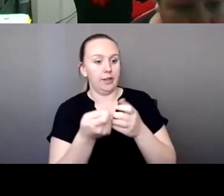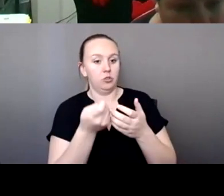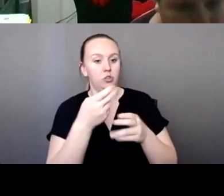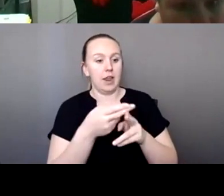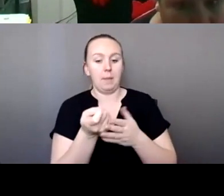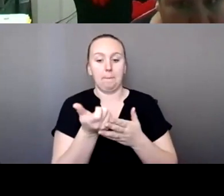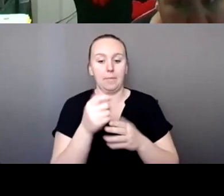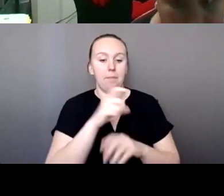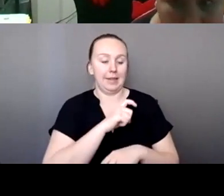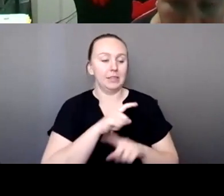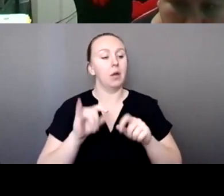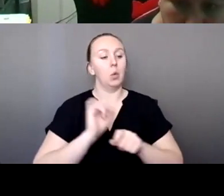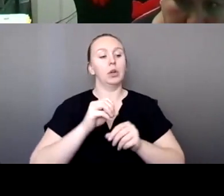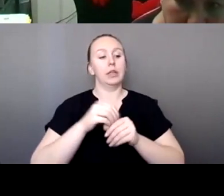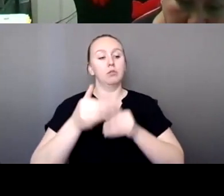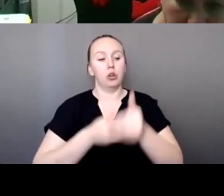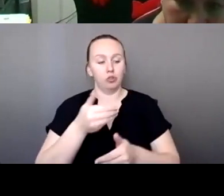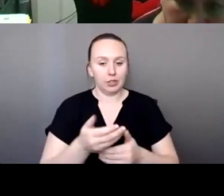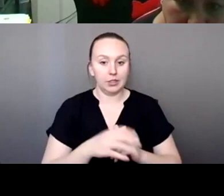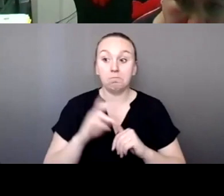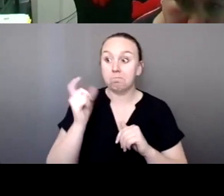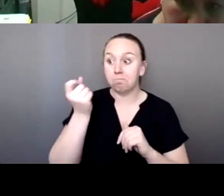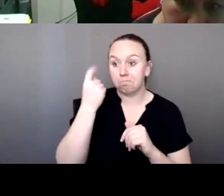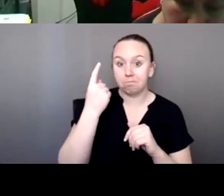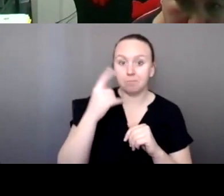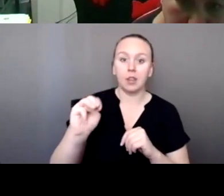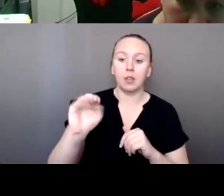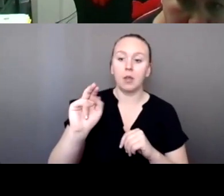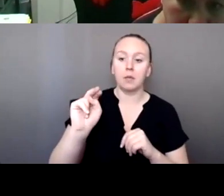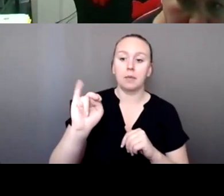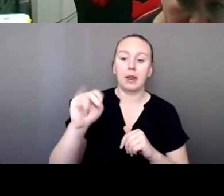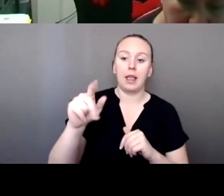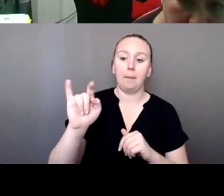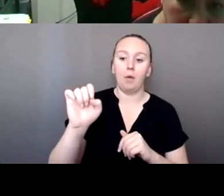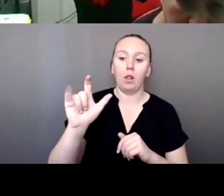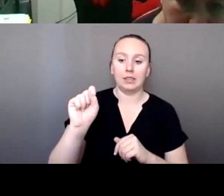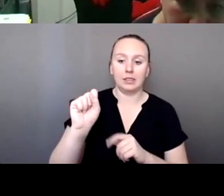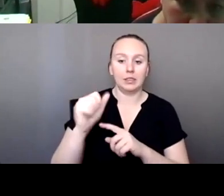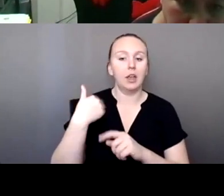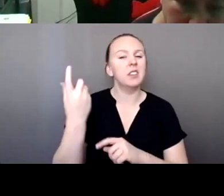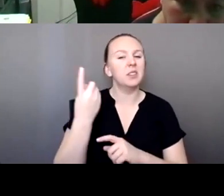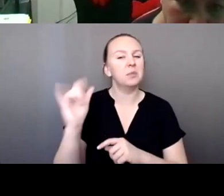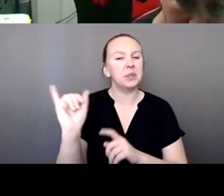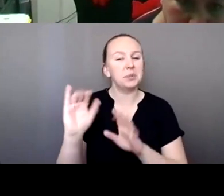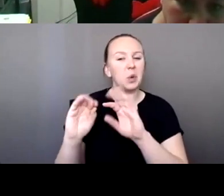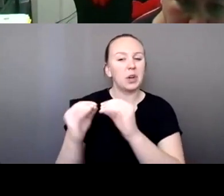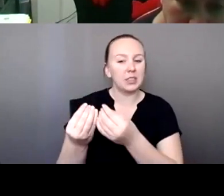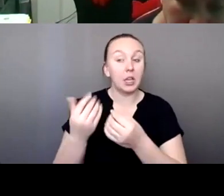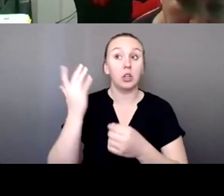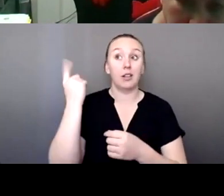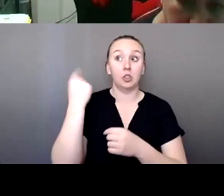Yeah, for sure. Totally understandable. Minneapolis has something similar. Last year, I went out there for a conference and met,